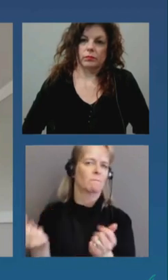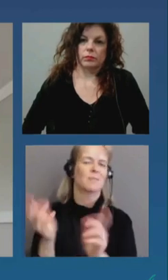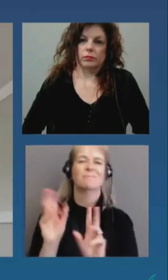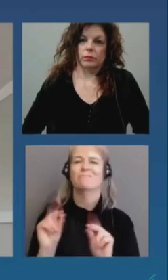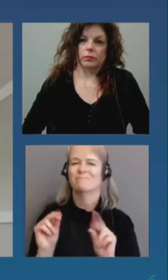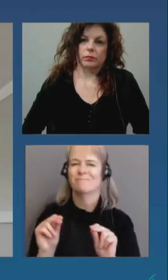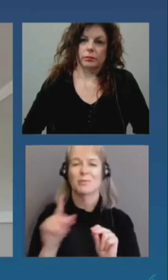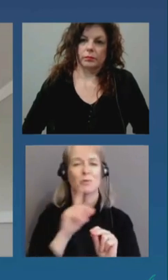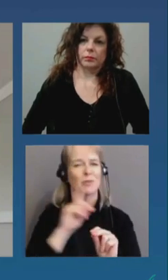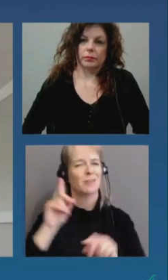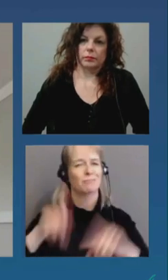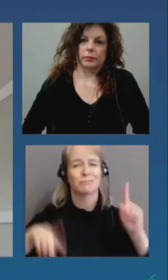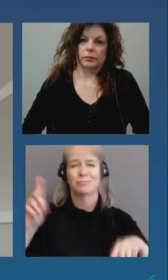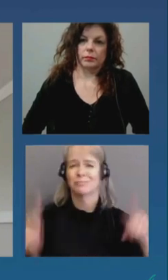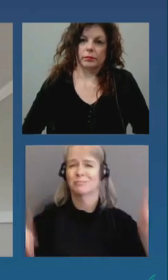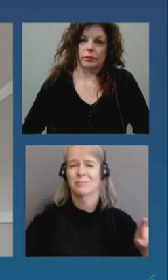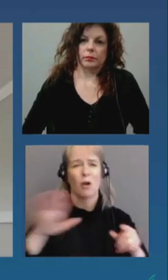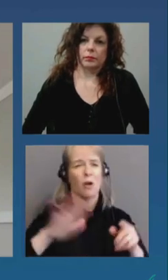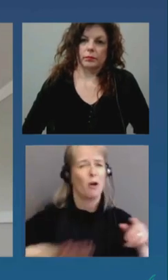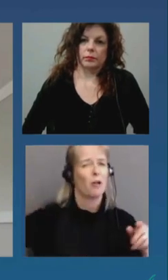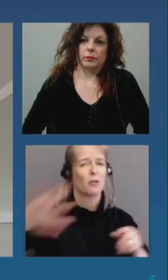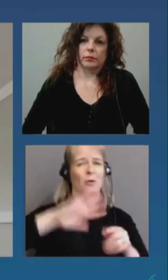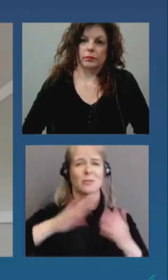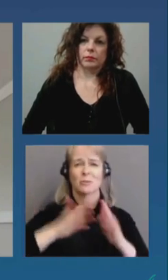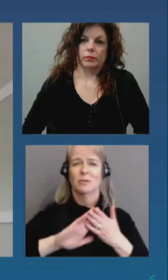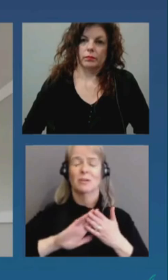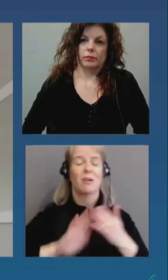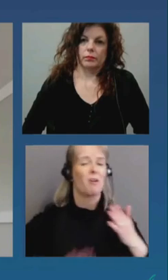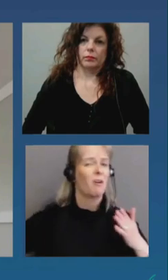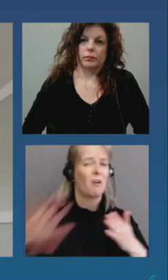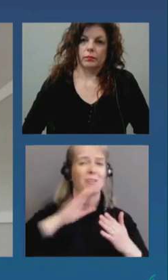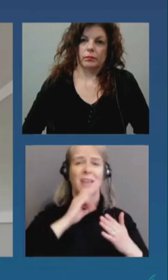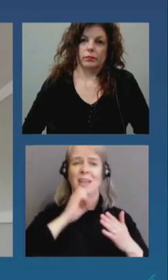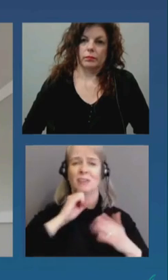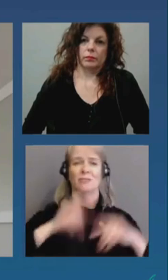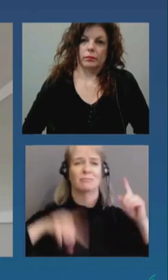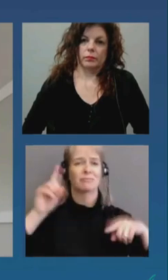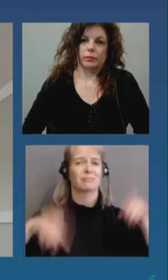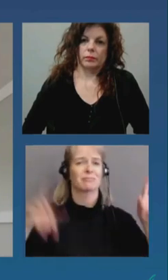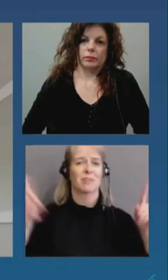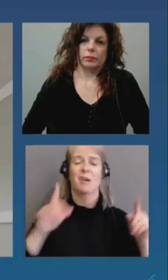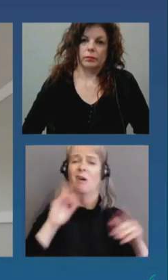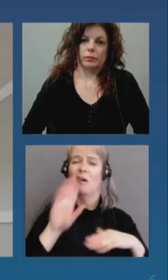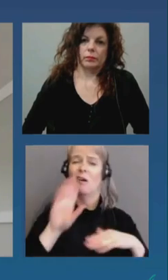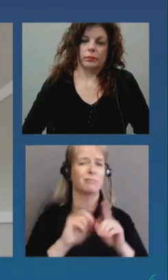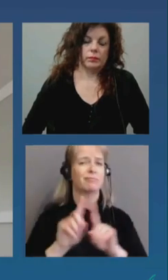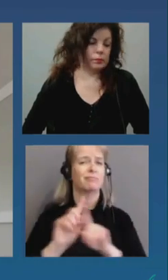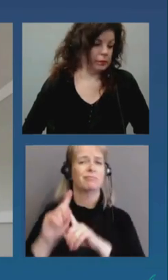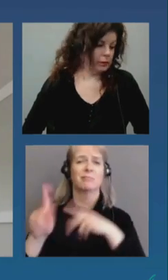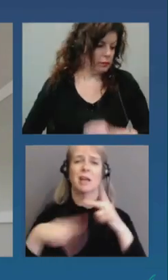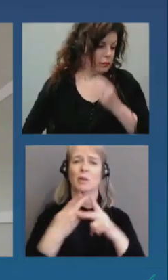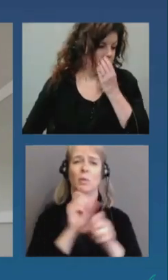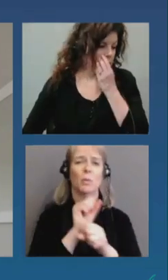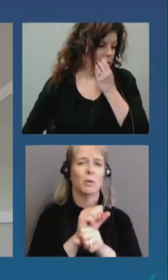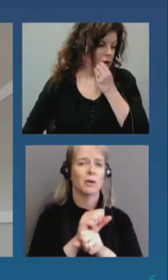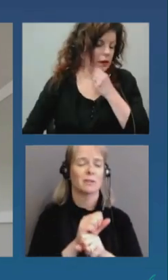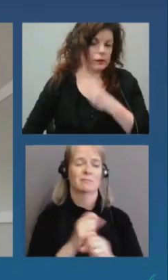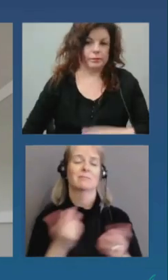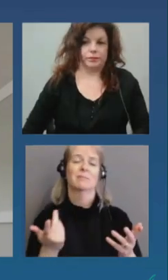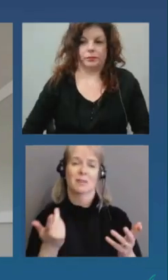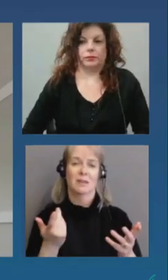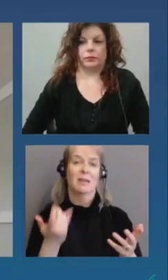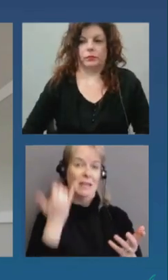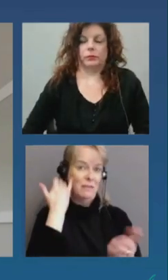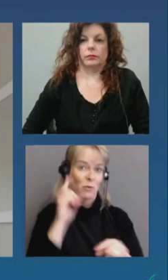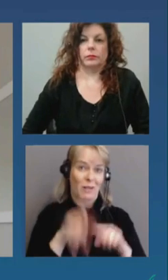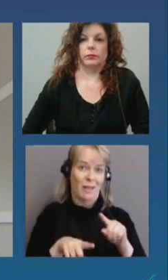age groups then we see it entering into all types of workplaces uh where people are still uh working not able to work